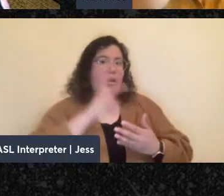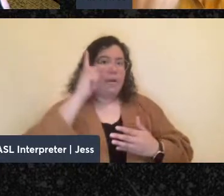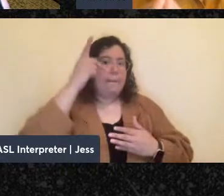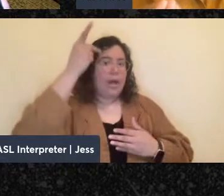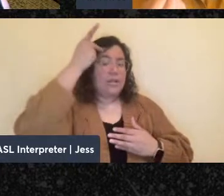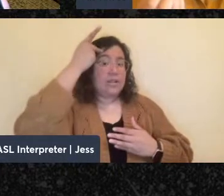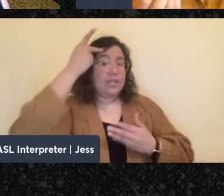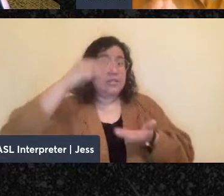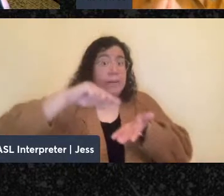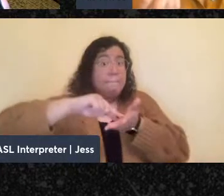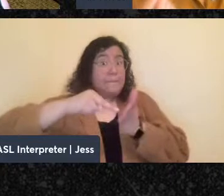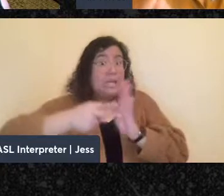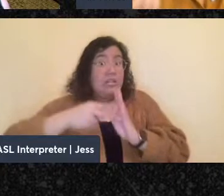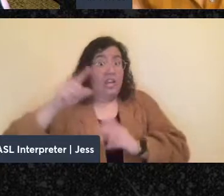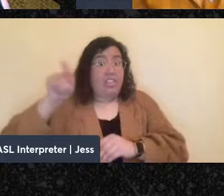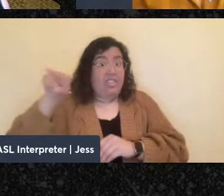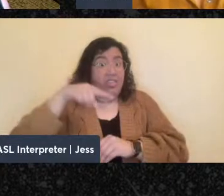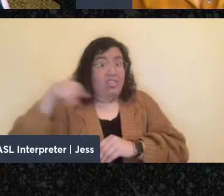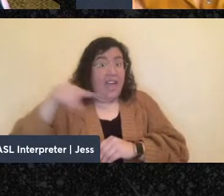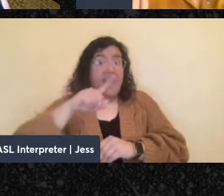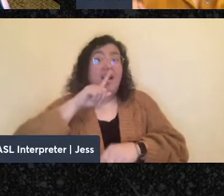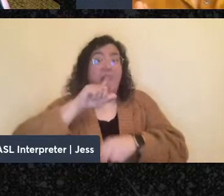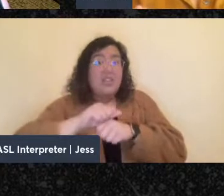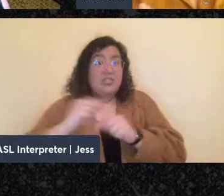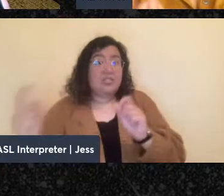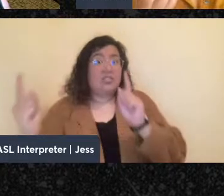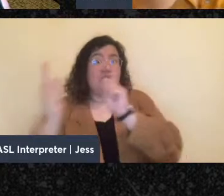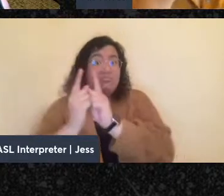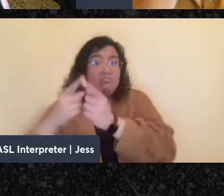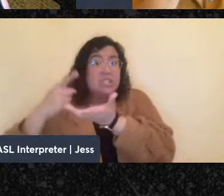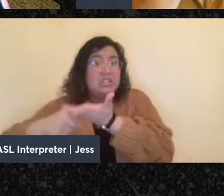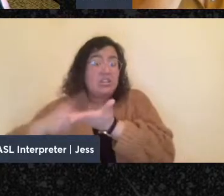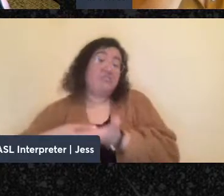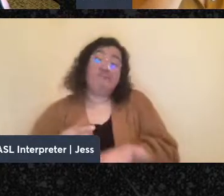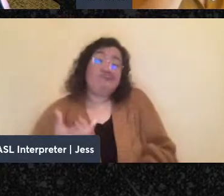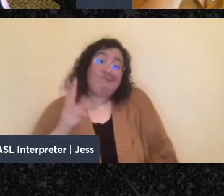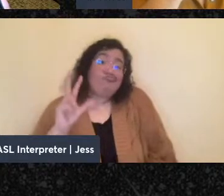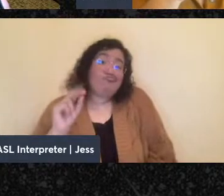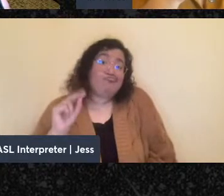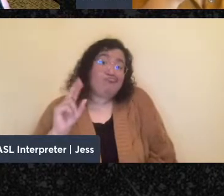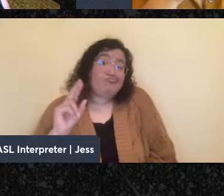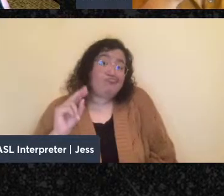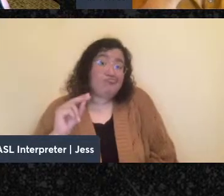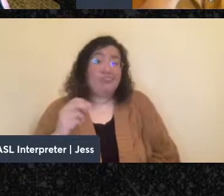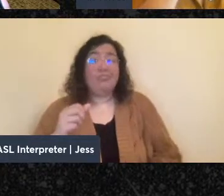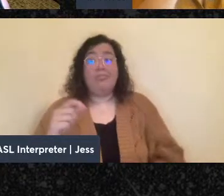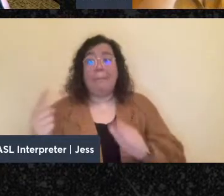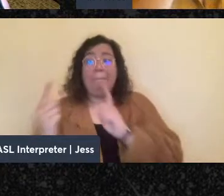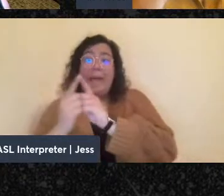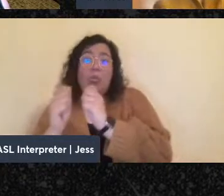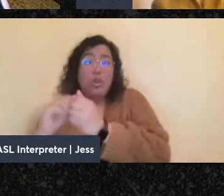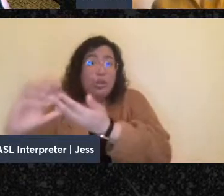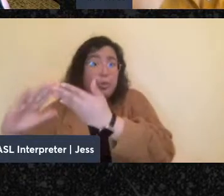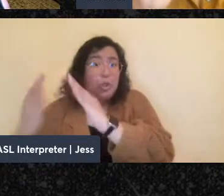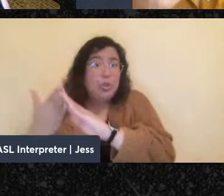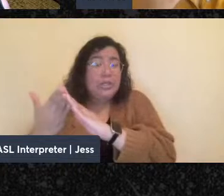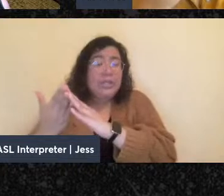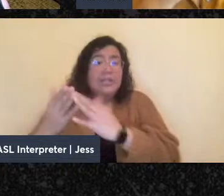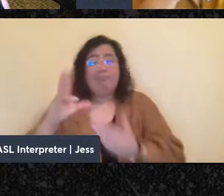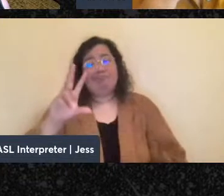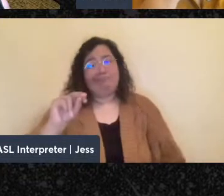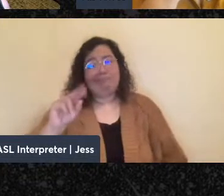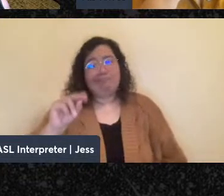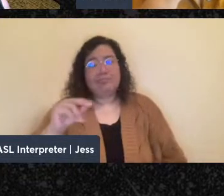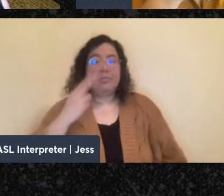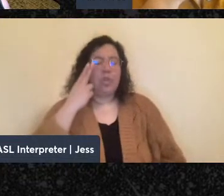conversations with individual indigenous peoples or communities. There's a chapter